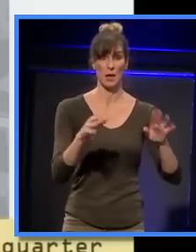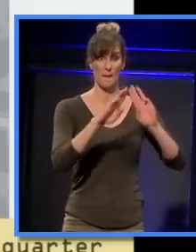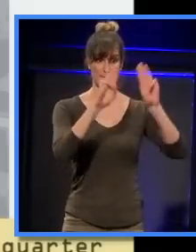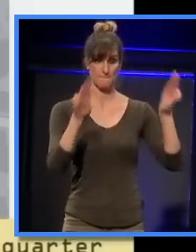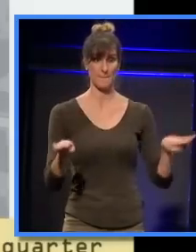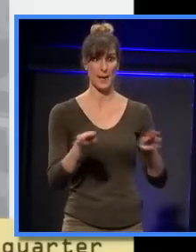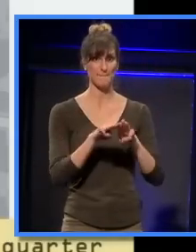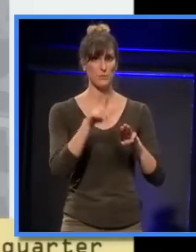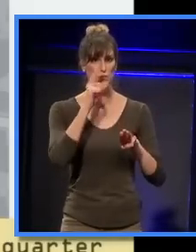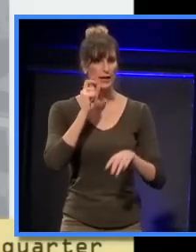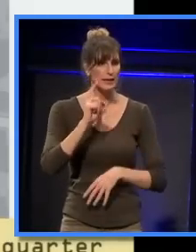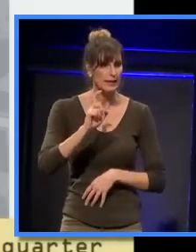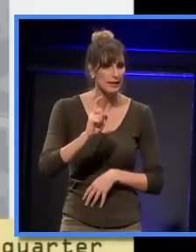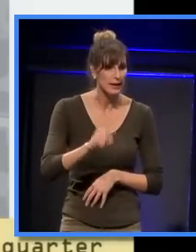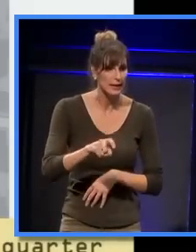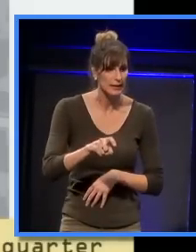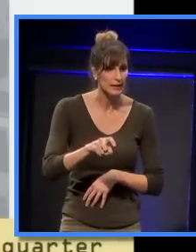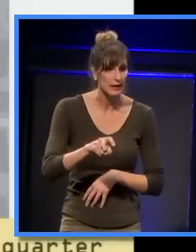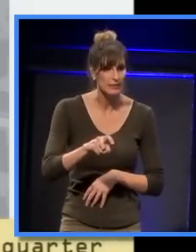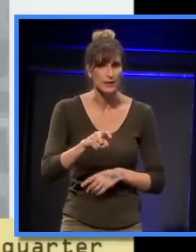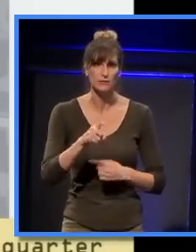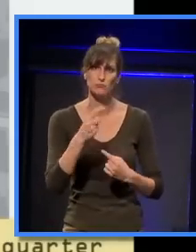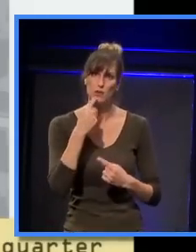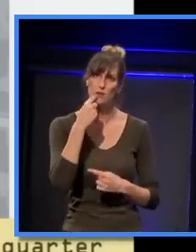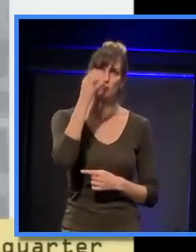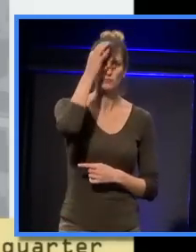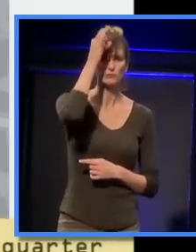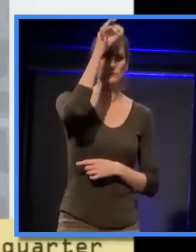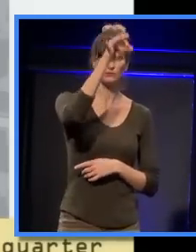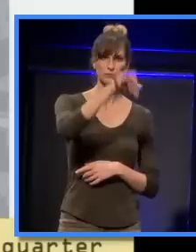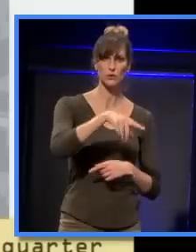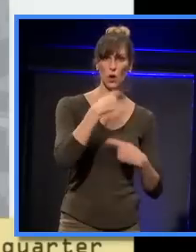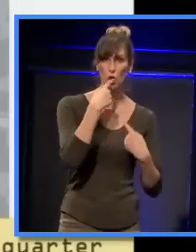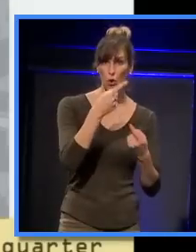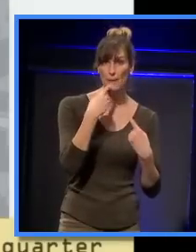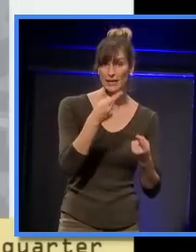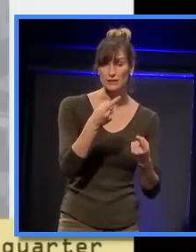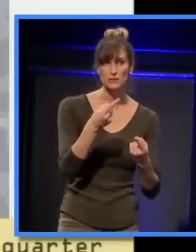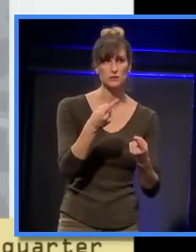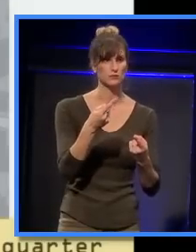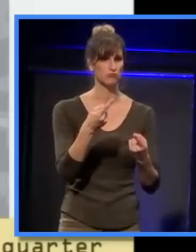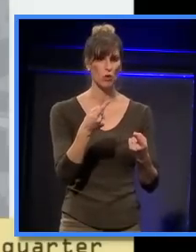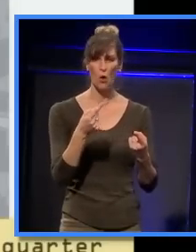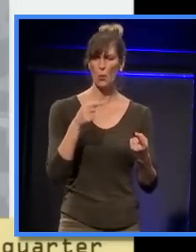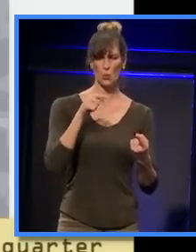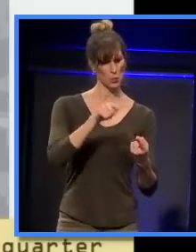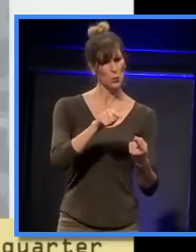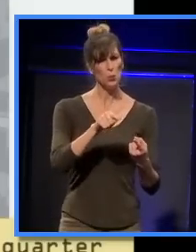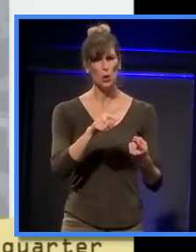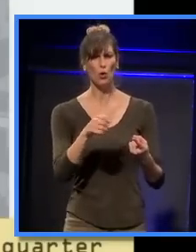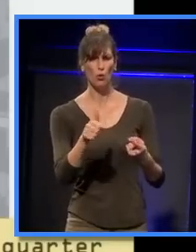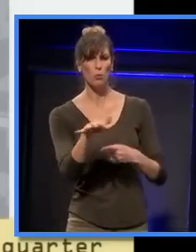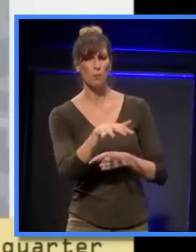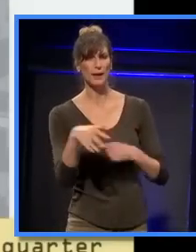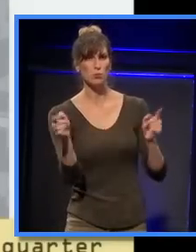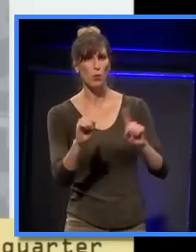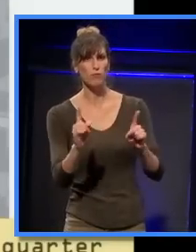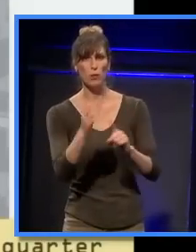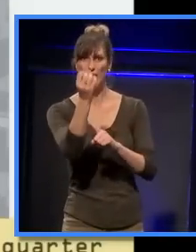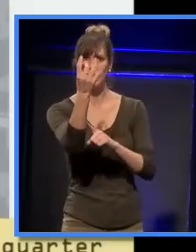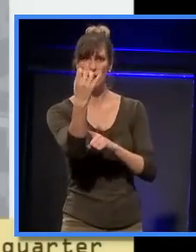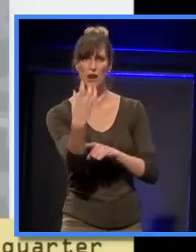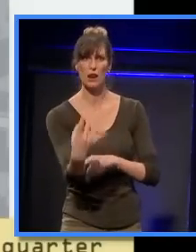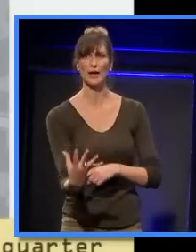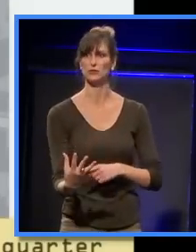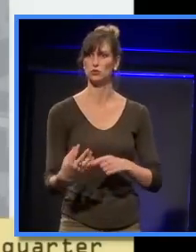can actually get in there and click on spots and leave your own comments anywhere you like around where you think a crossing could be improved, what you